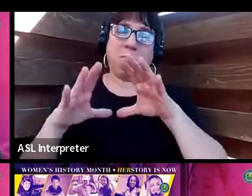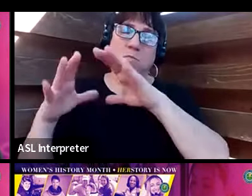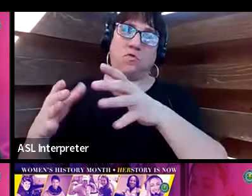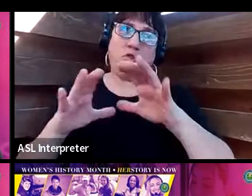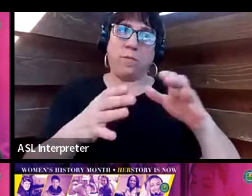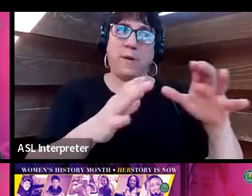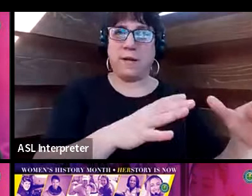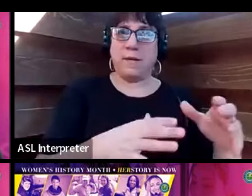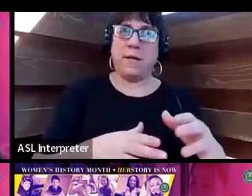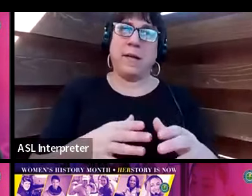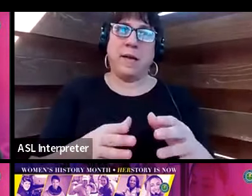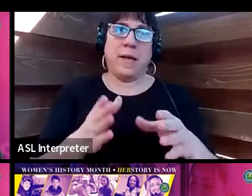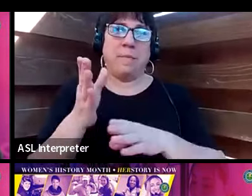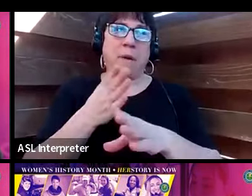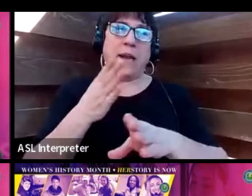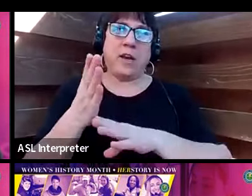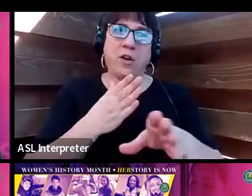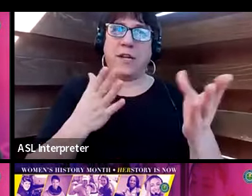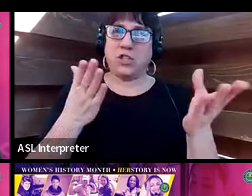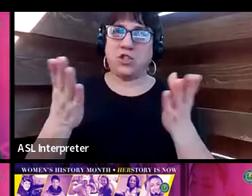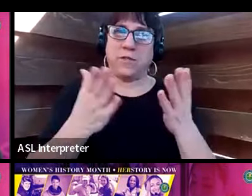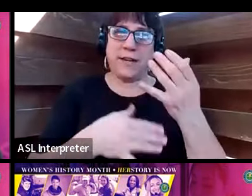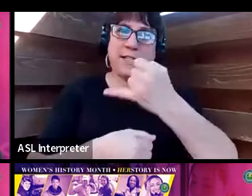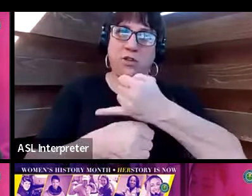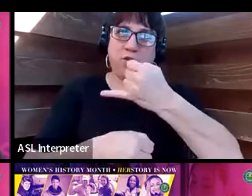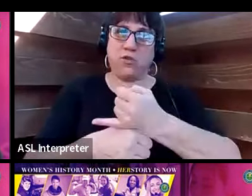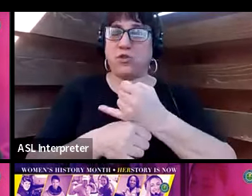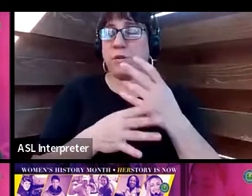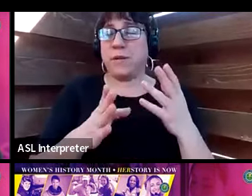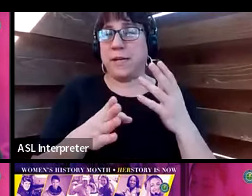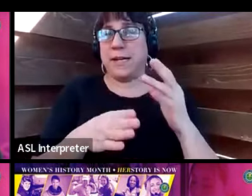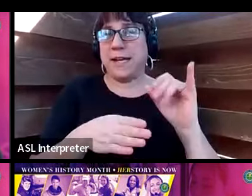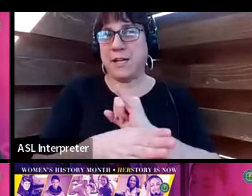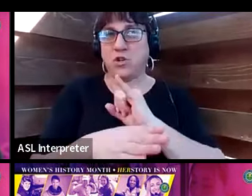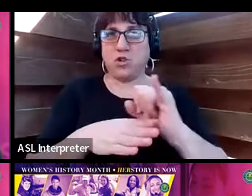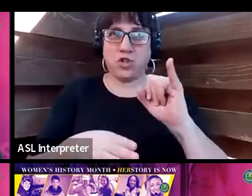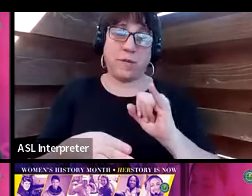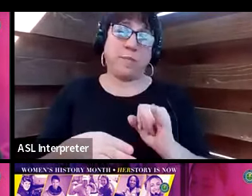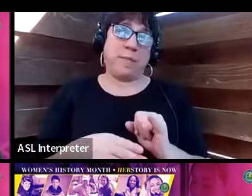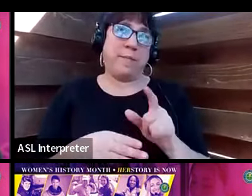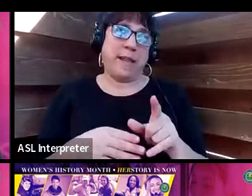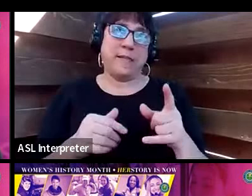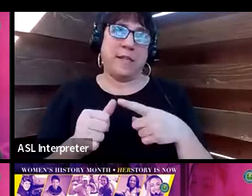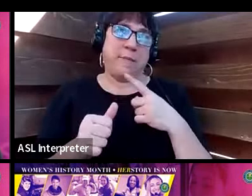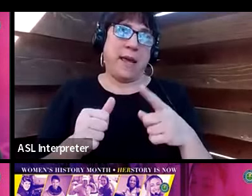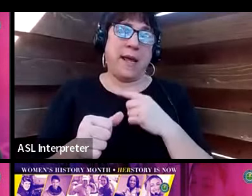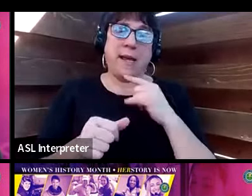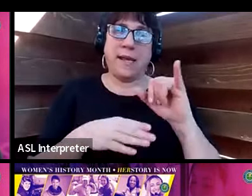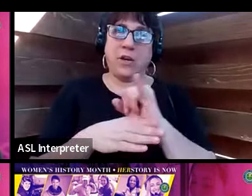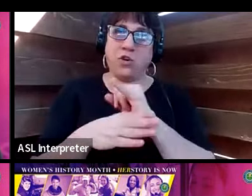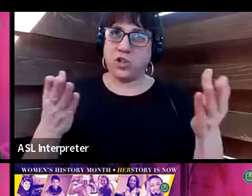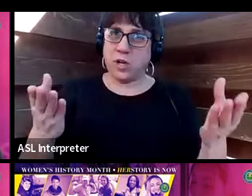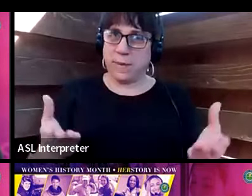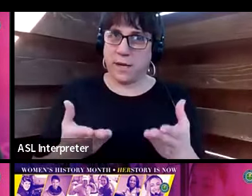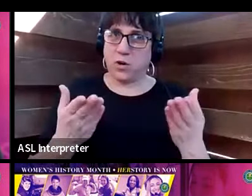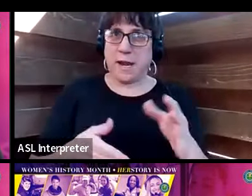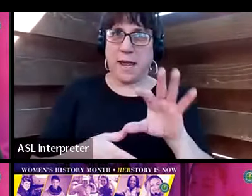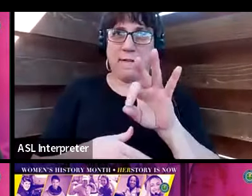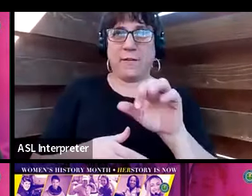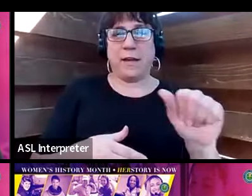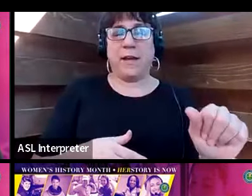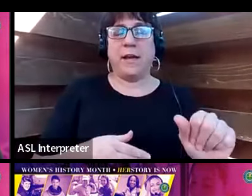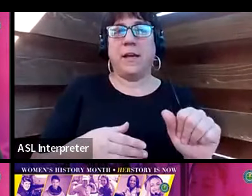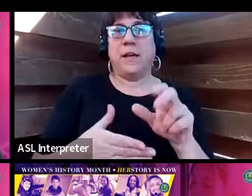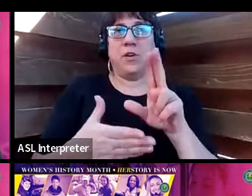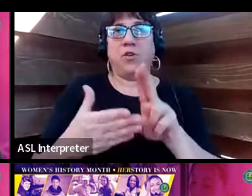-serving institutions internship program, which is our flagship internship program here at the FAA. And our university relations